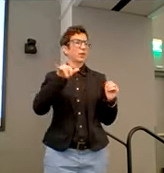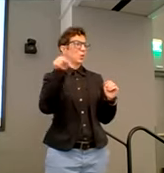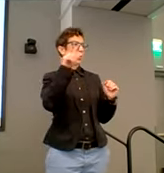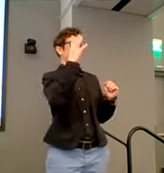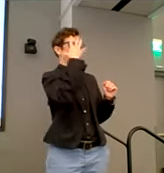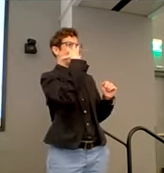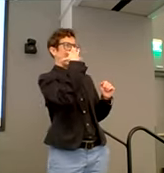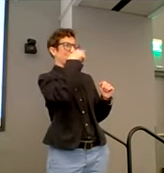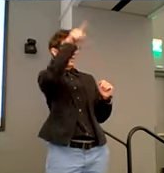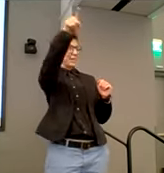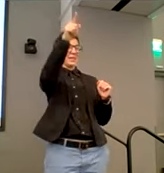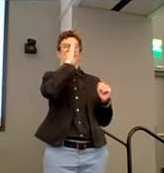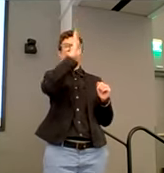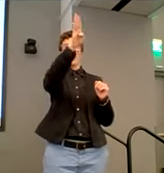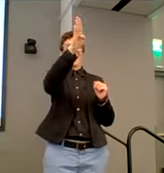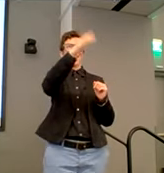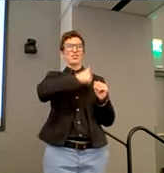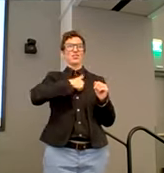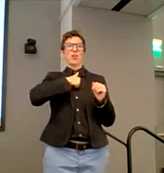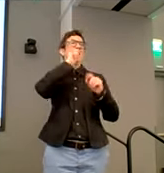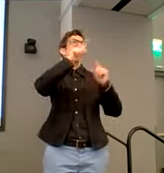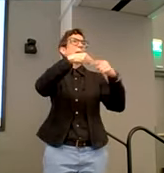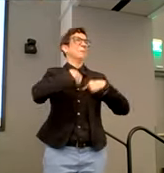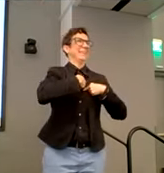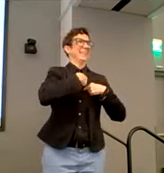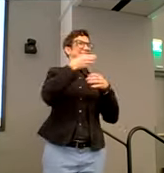Straight ahead. right. Sorry. It's not about me.